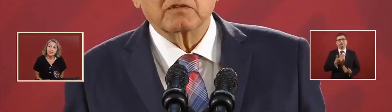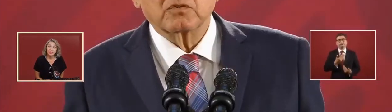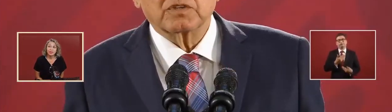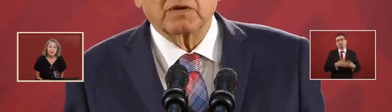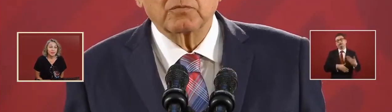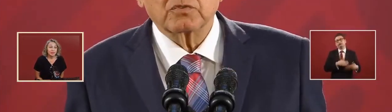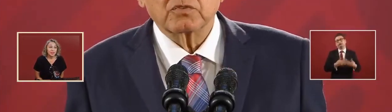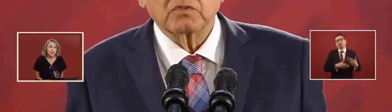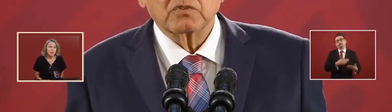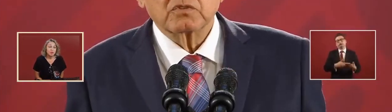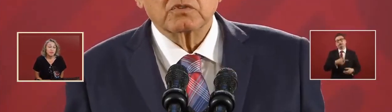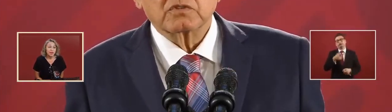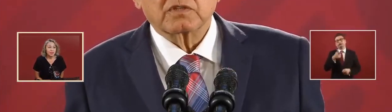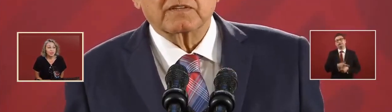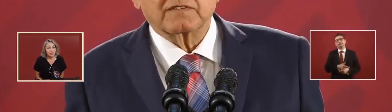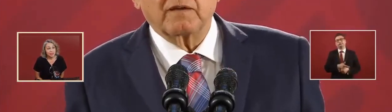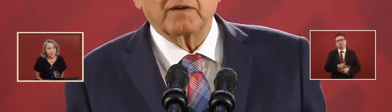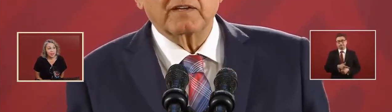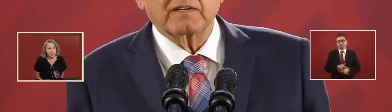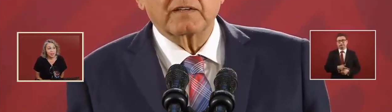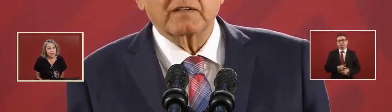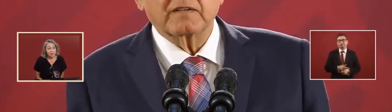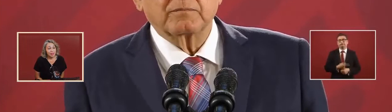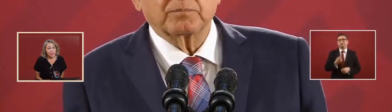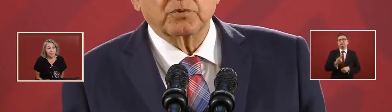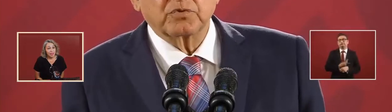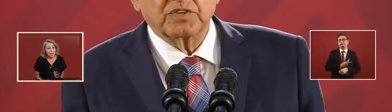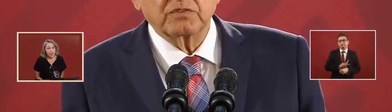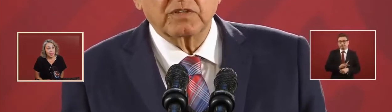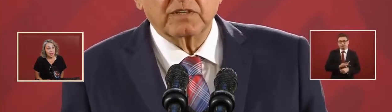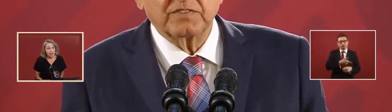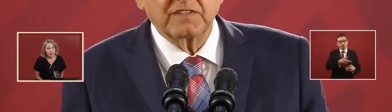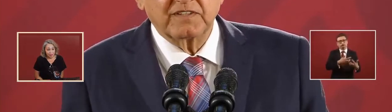that they they had